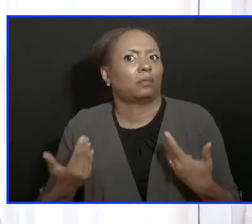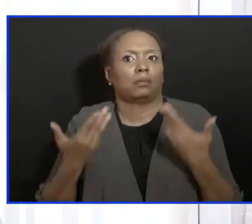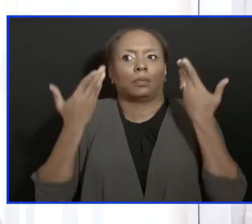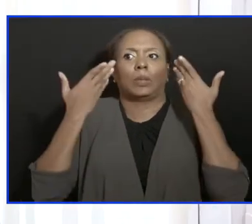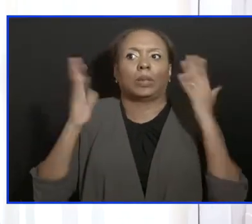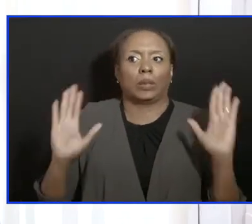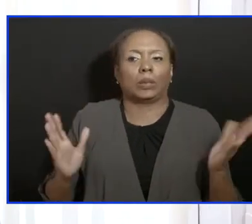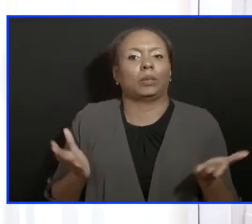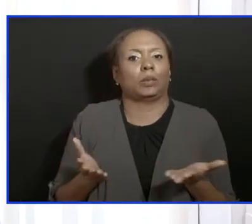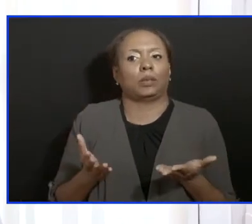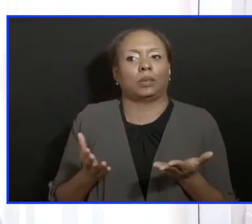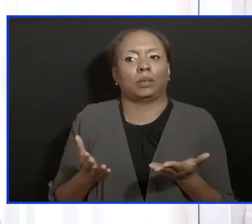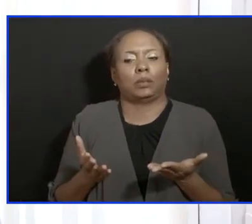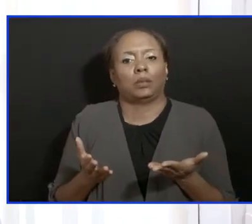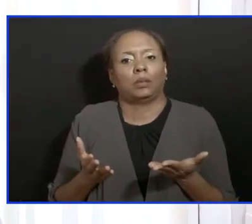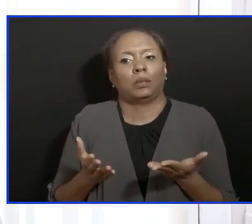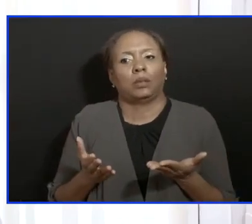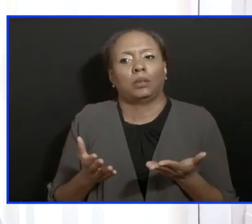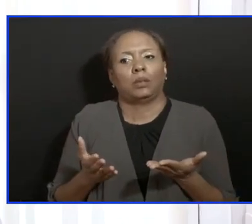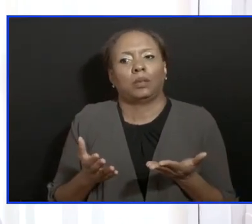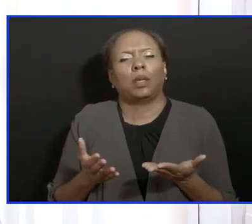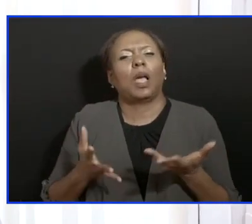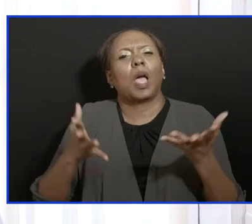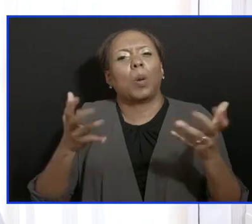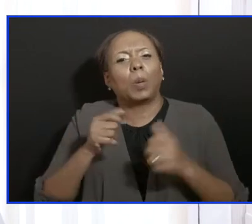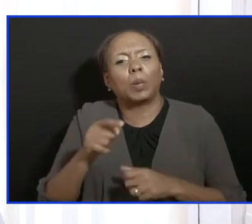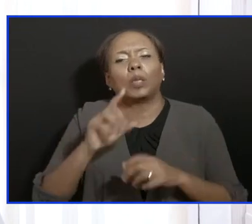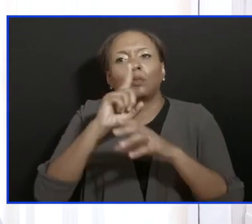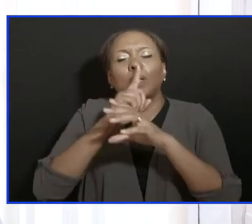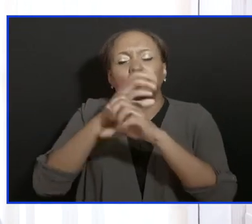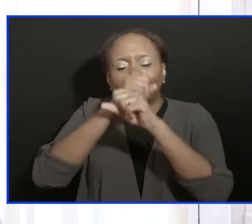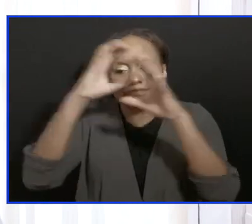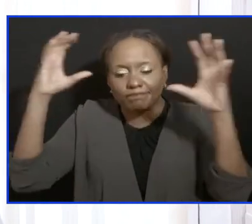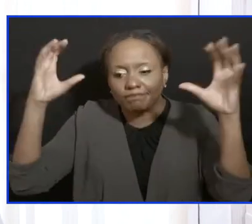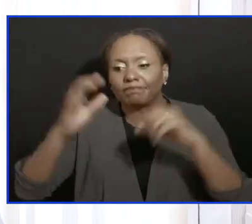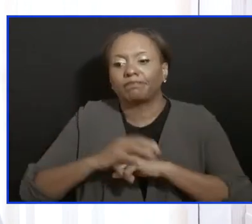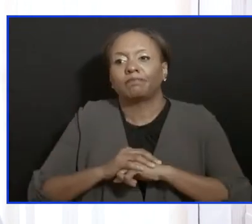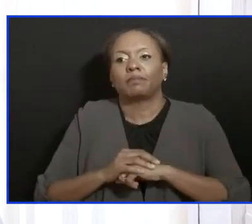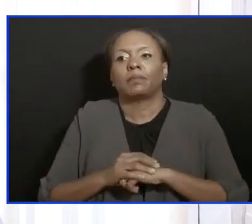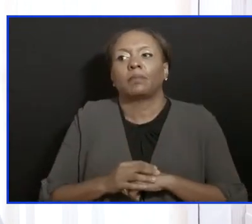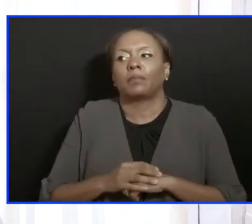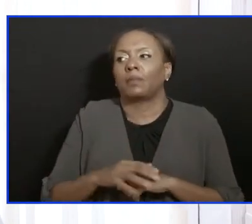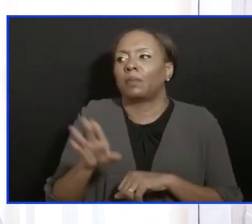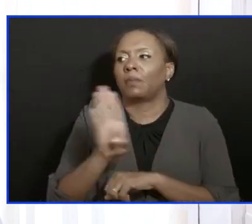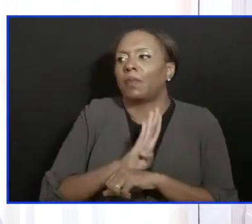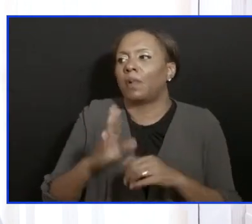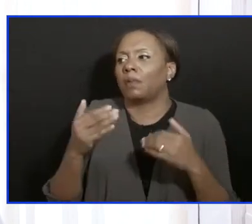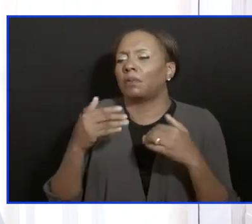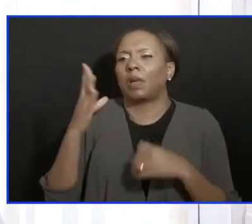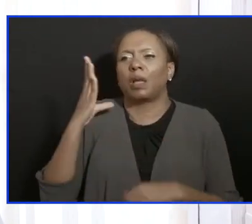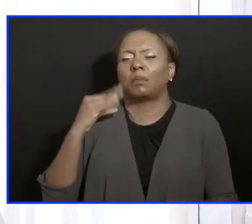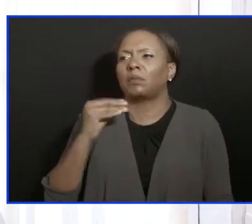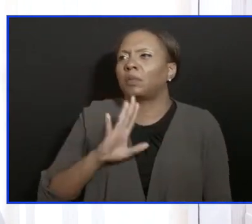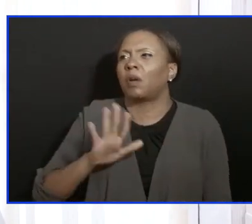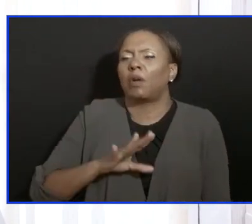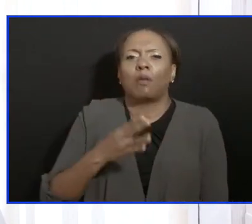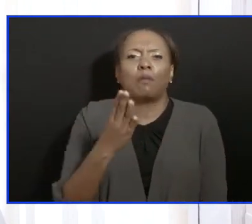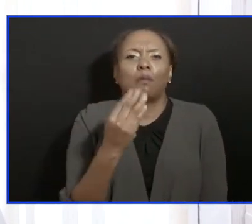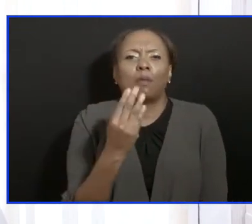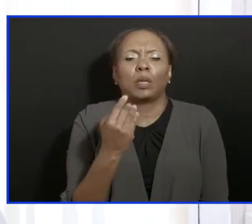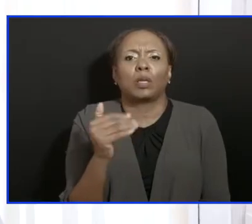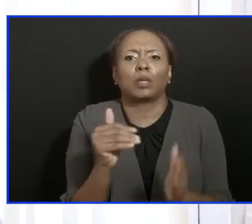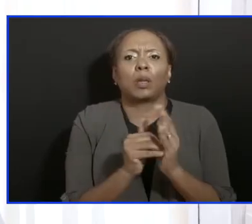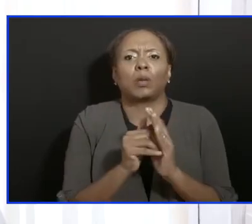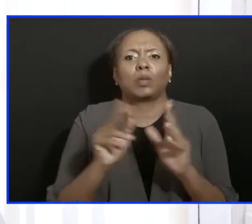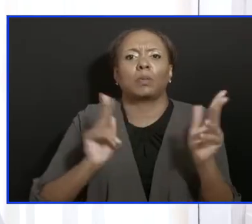give us. And let us put it in context. Barbados has had about 14,000 COVID cases, just around 14,000. We have a